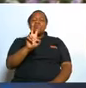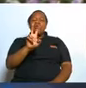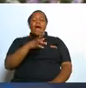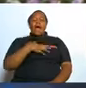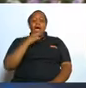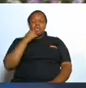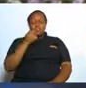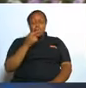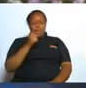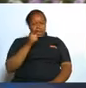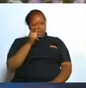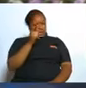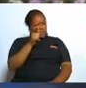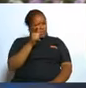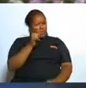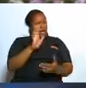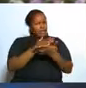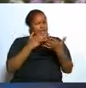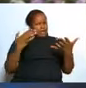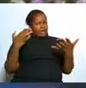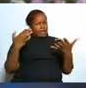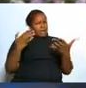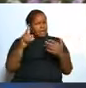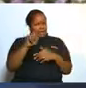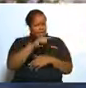something is wrong